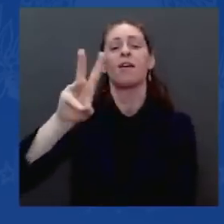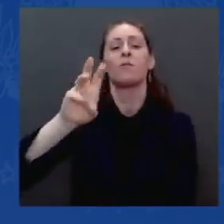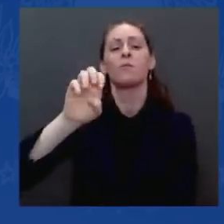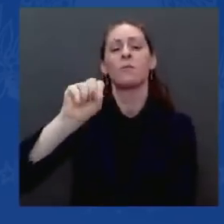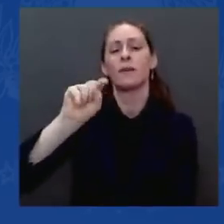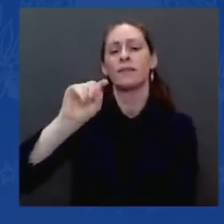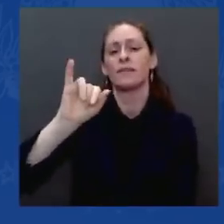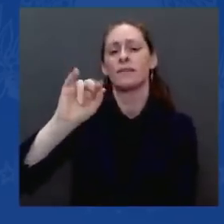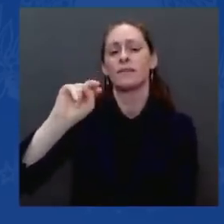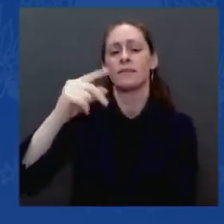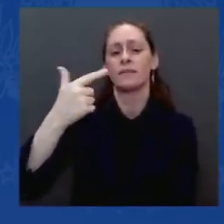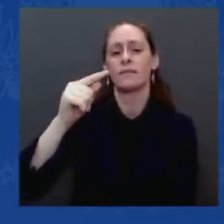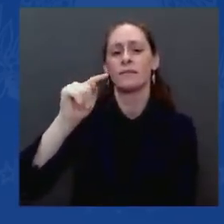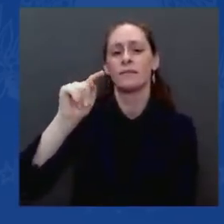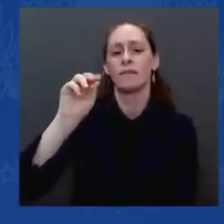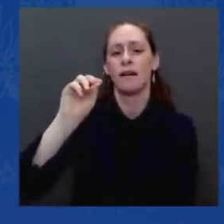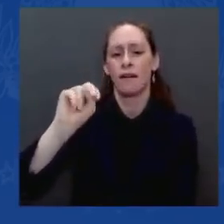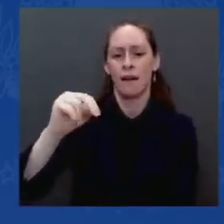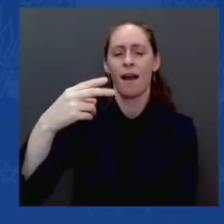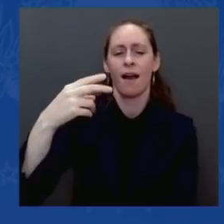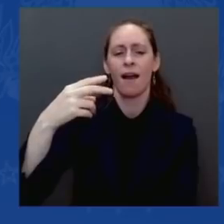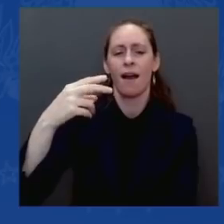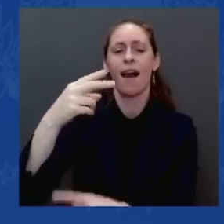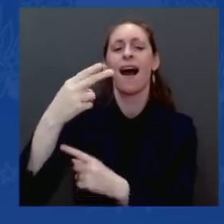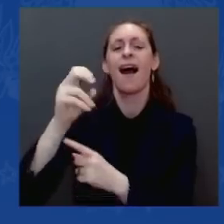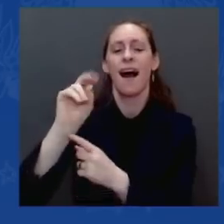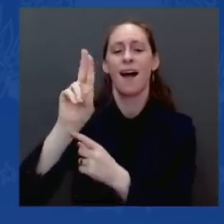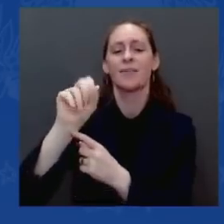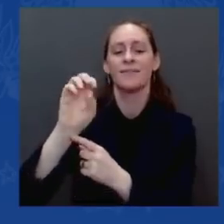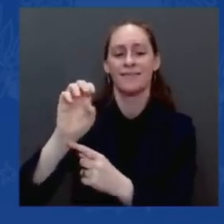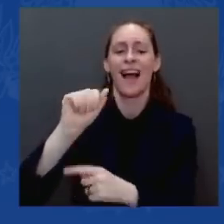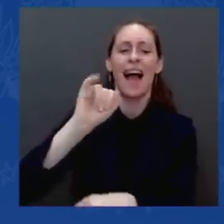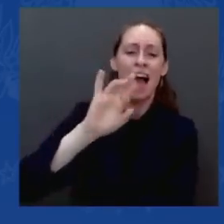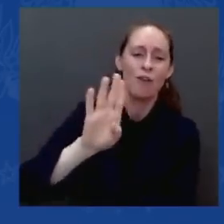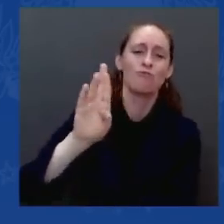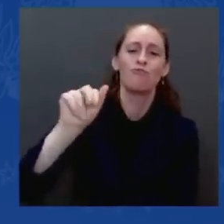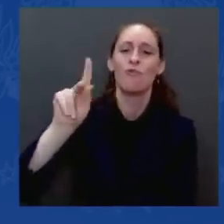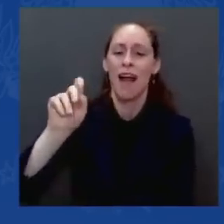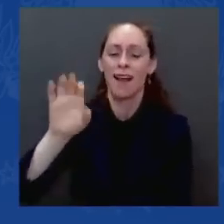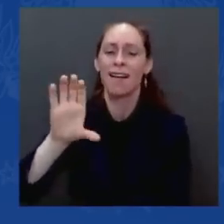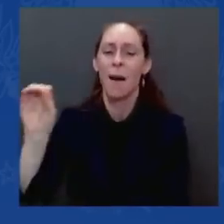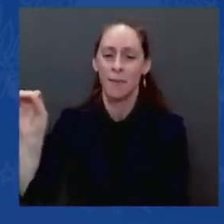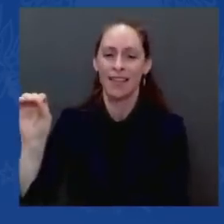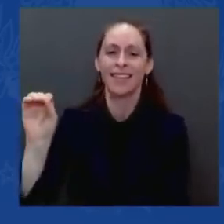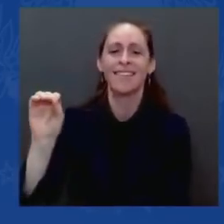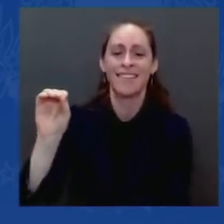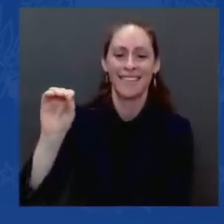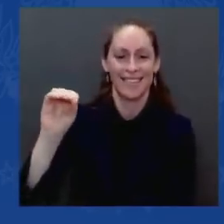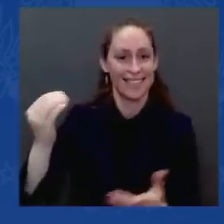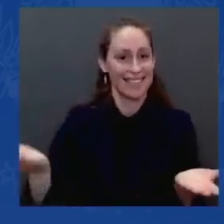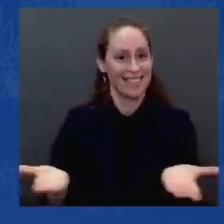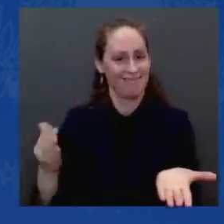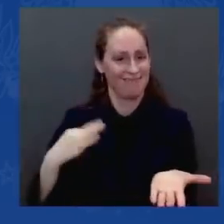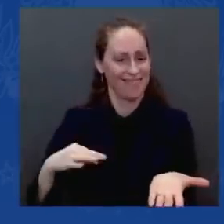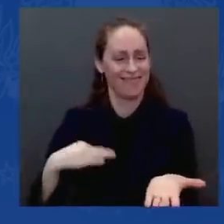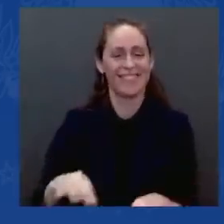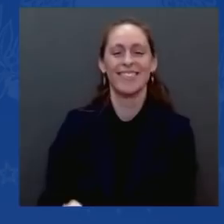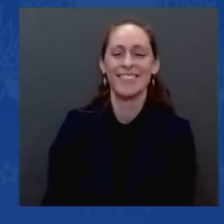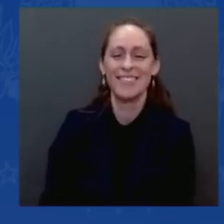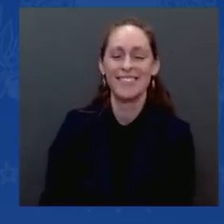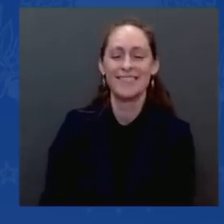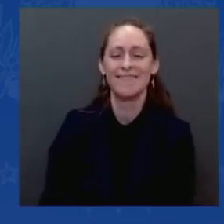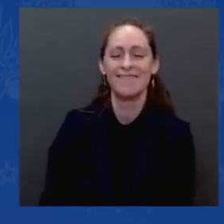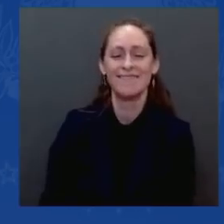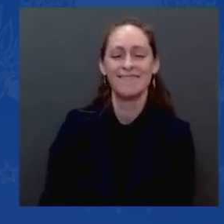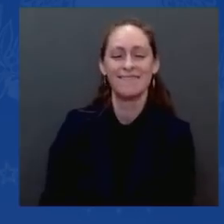based here in Pittsburgh. And these locomotives will be built up in Erie. It's the same plant that Thomas Edison built at General Electric's more than-